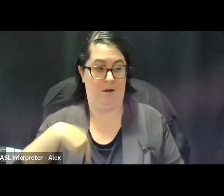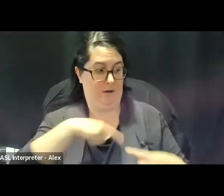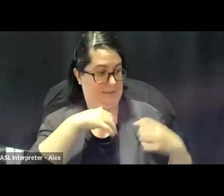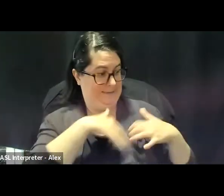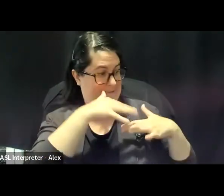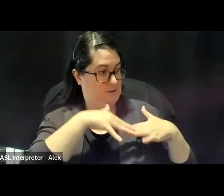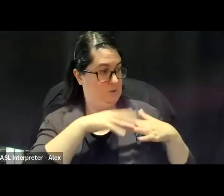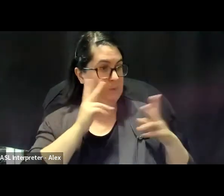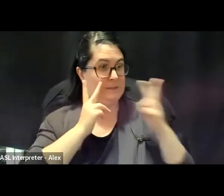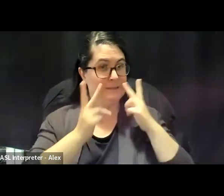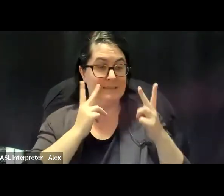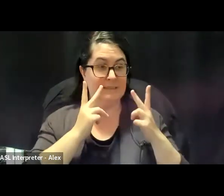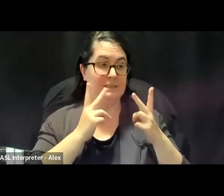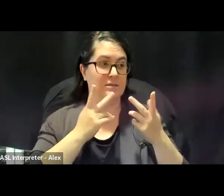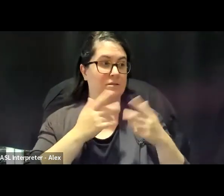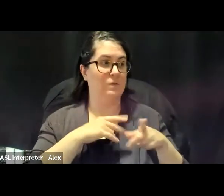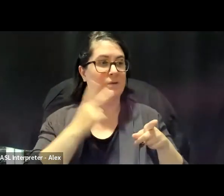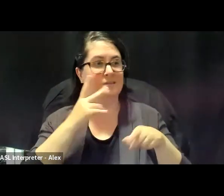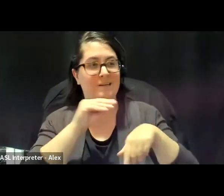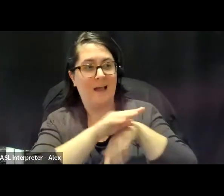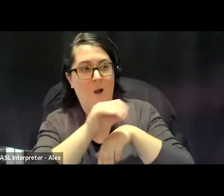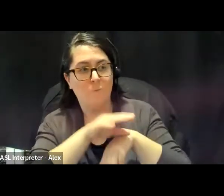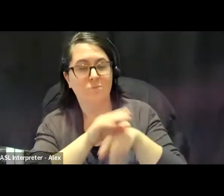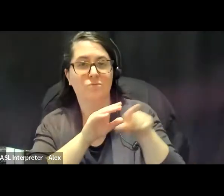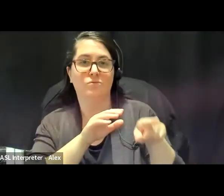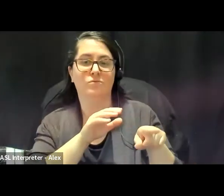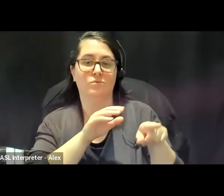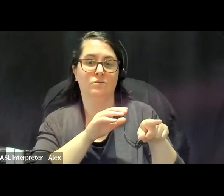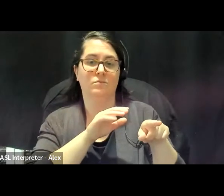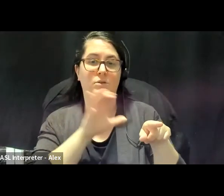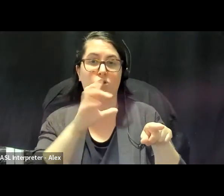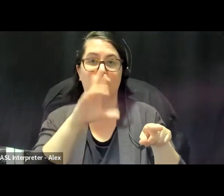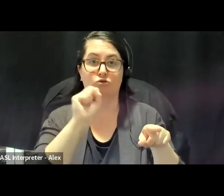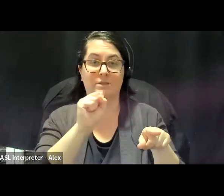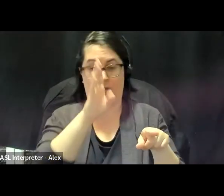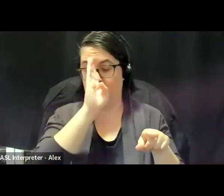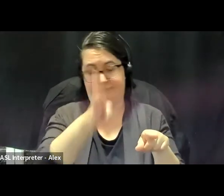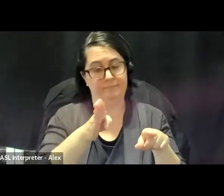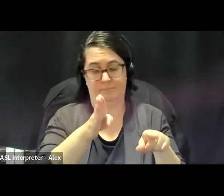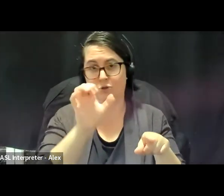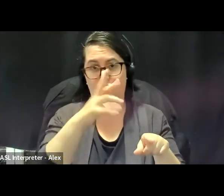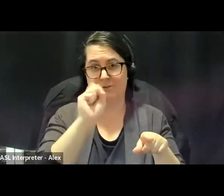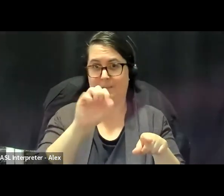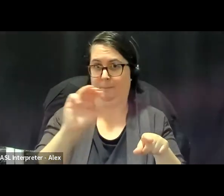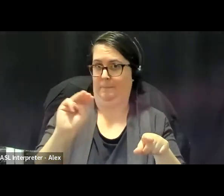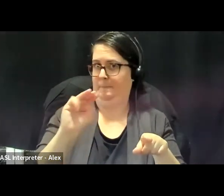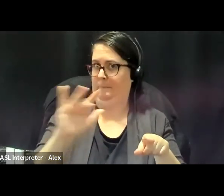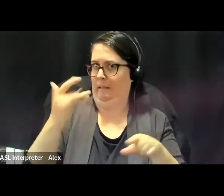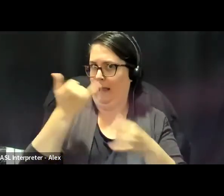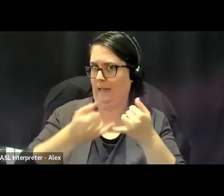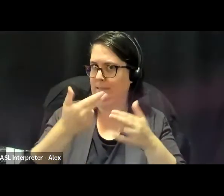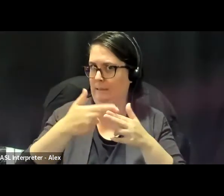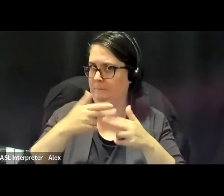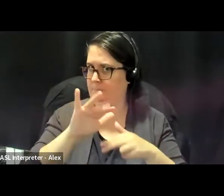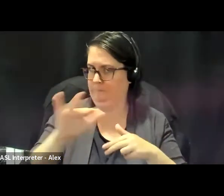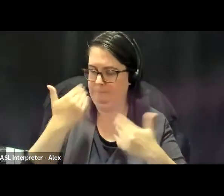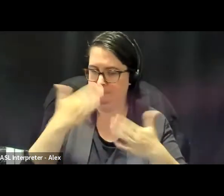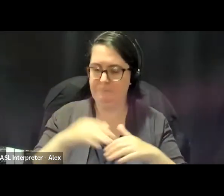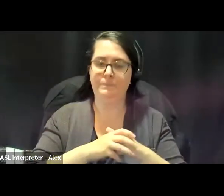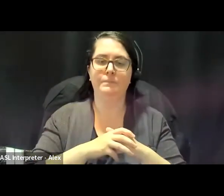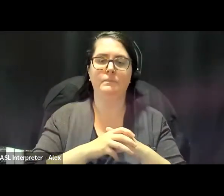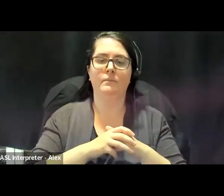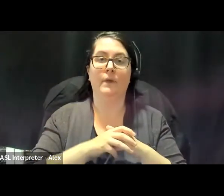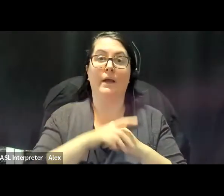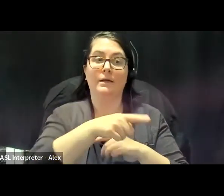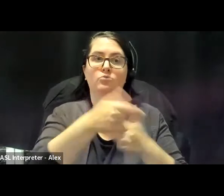we see councillors like Chris Moyes, I'll say his name explicitly, is trying now to pit the Indigenous